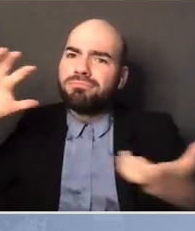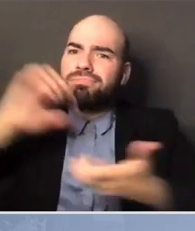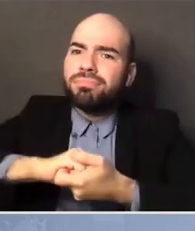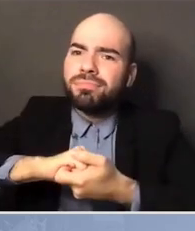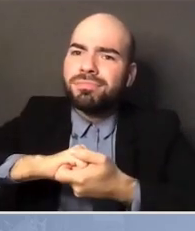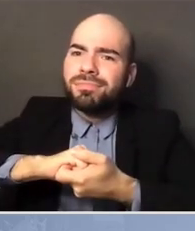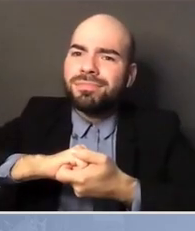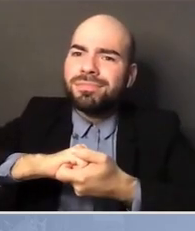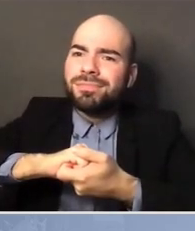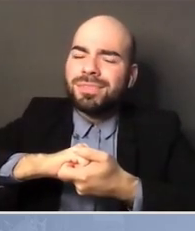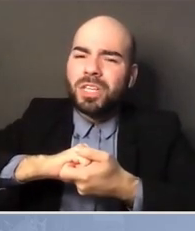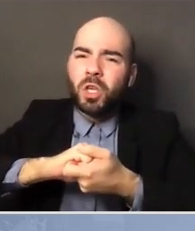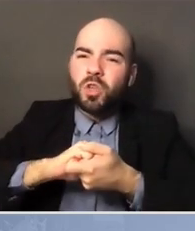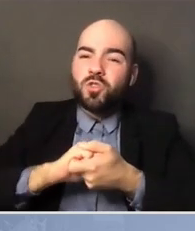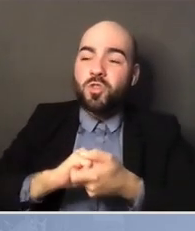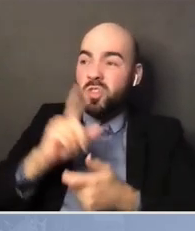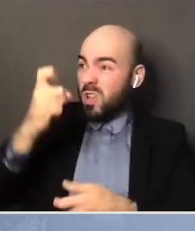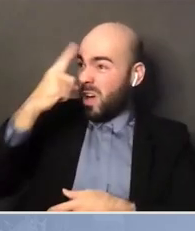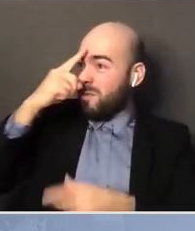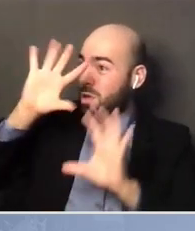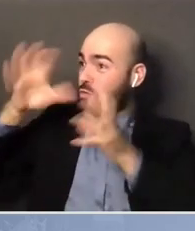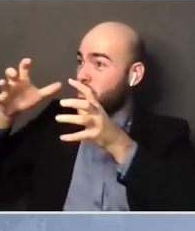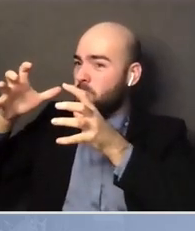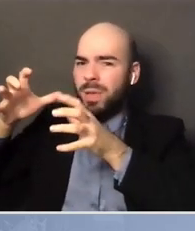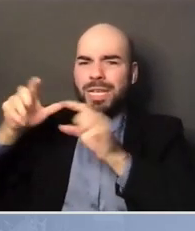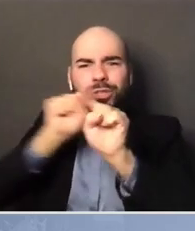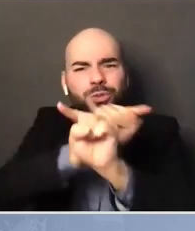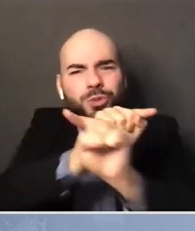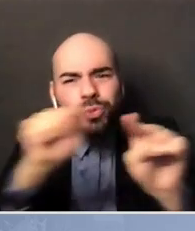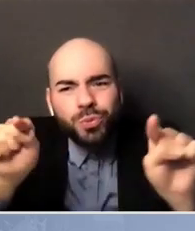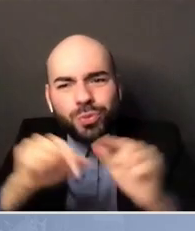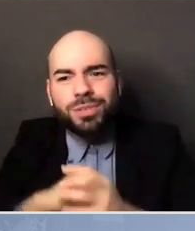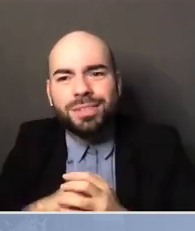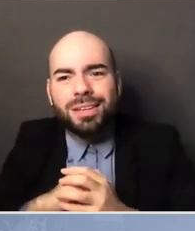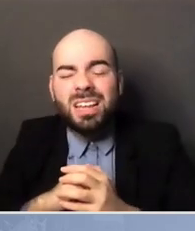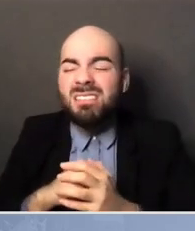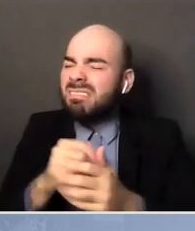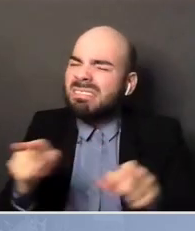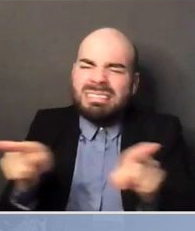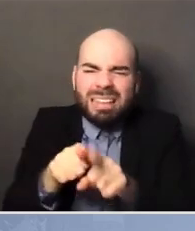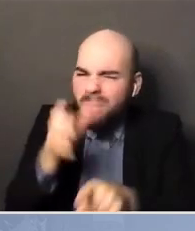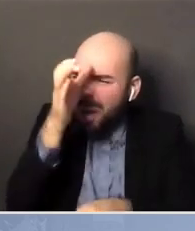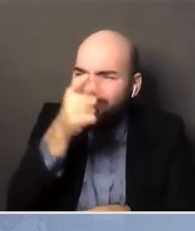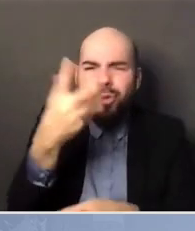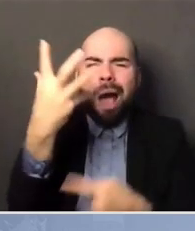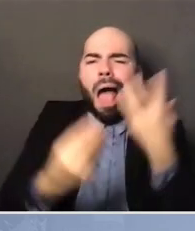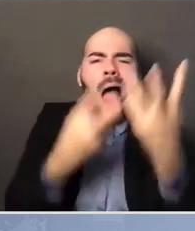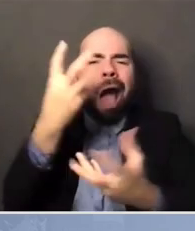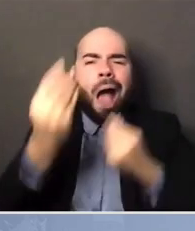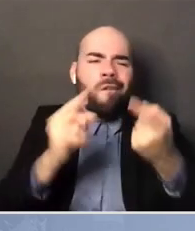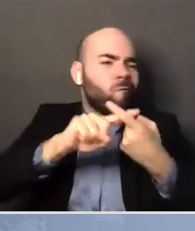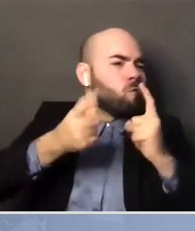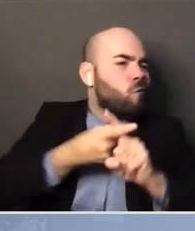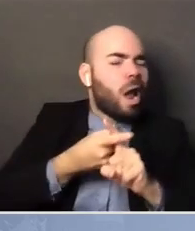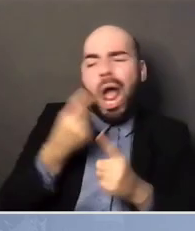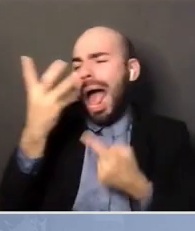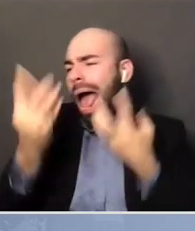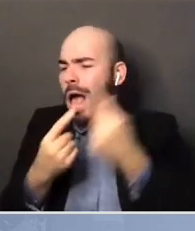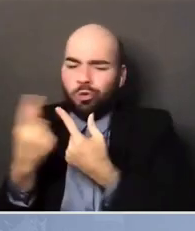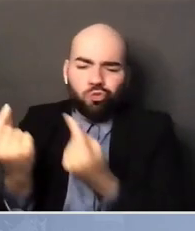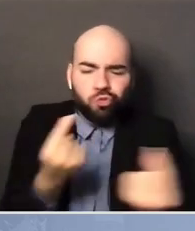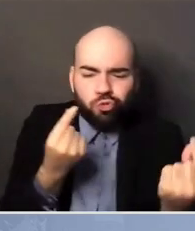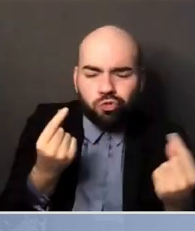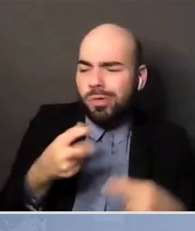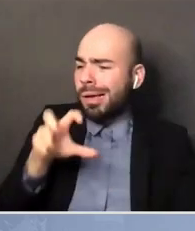That in the same way that when you go out with your friends and you got to make a decision about what pizza you're going to